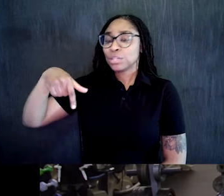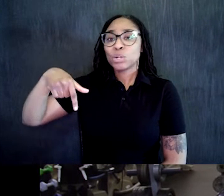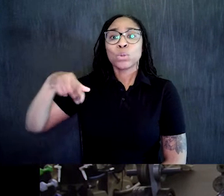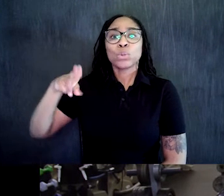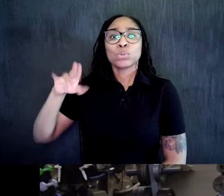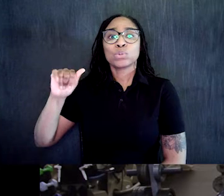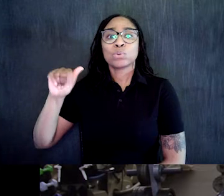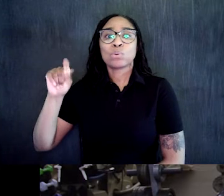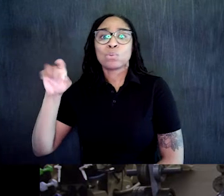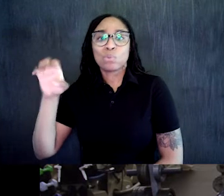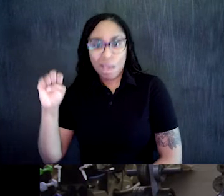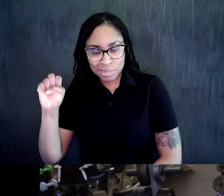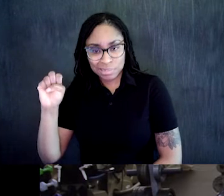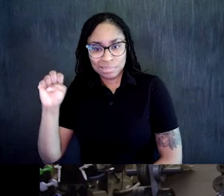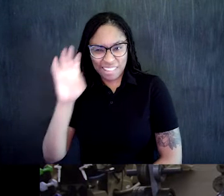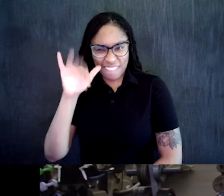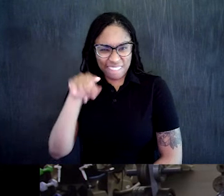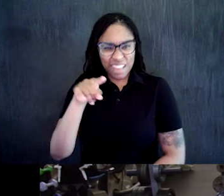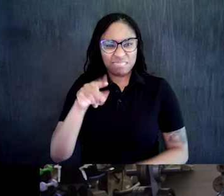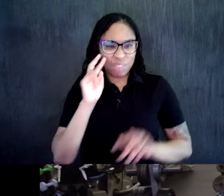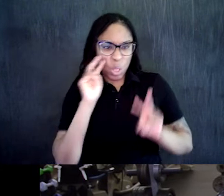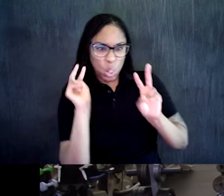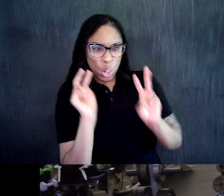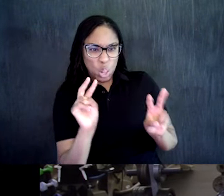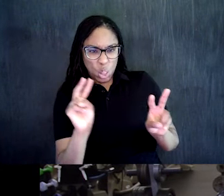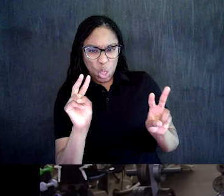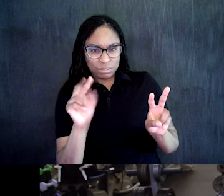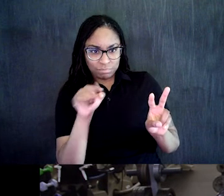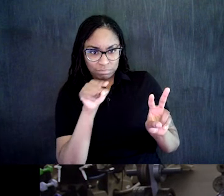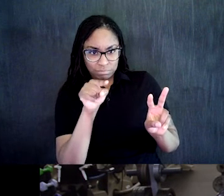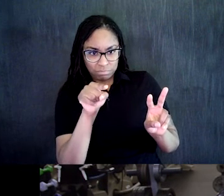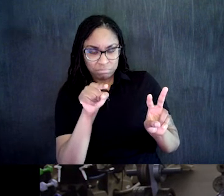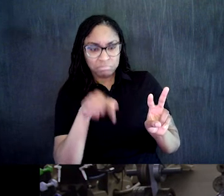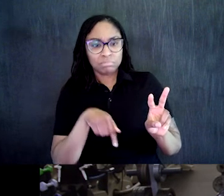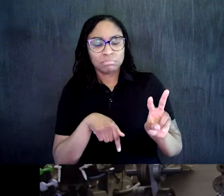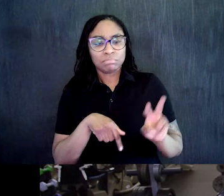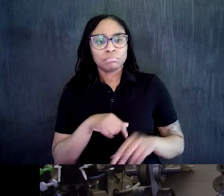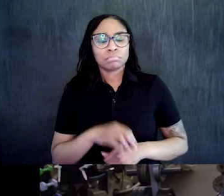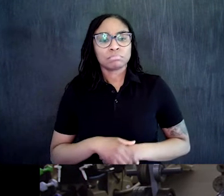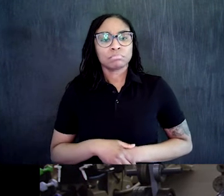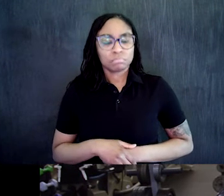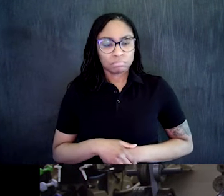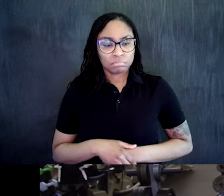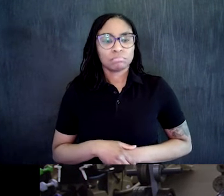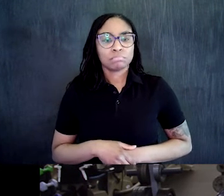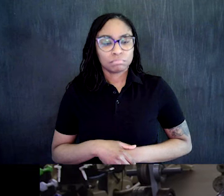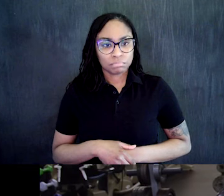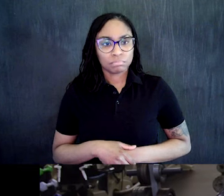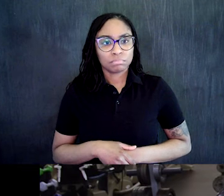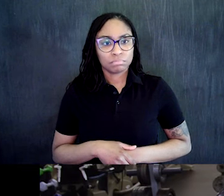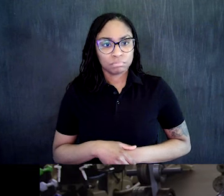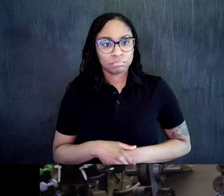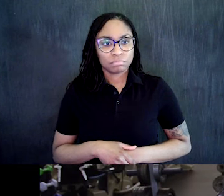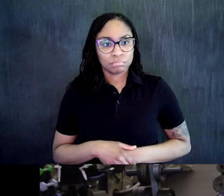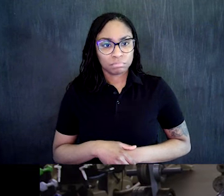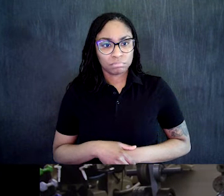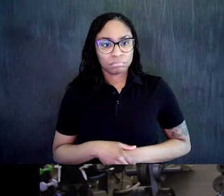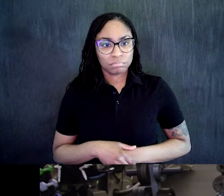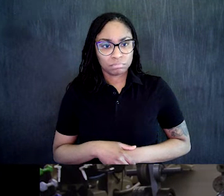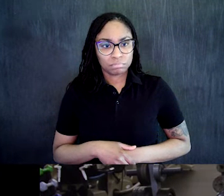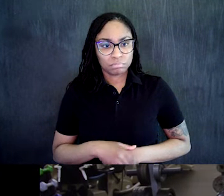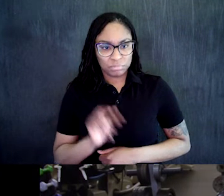All We want to make sure we're using the right muscles here and we're keeping our balance as best as possible. So we're going to go for 10.